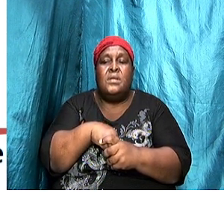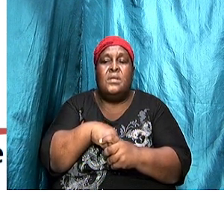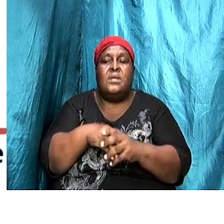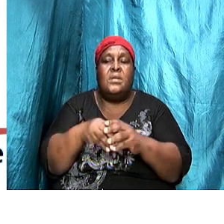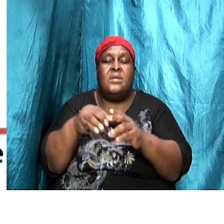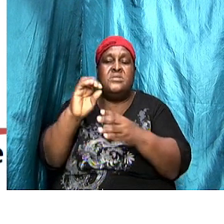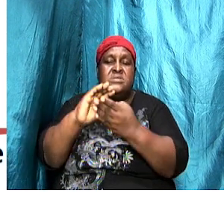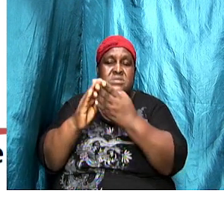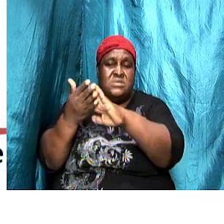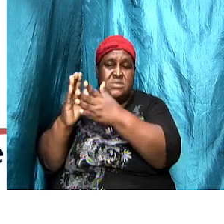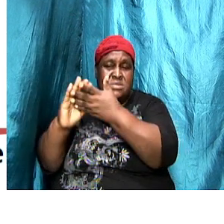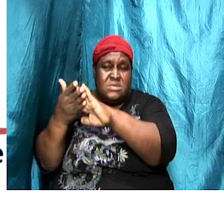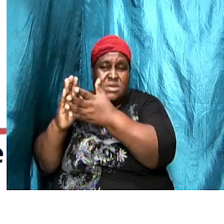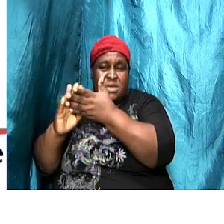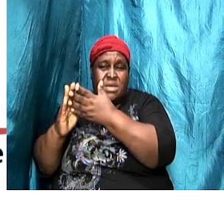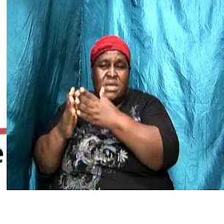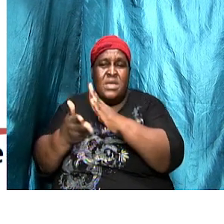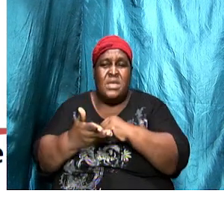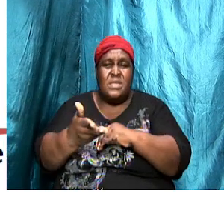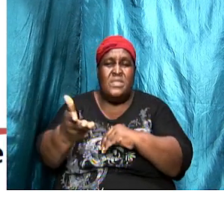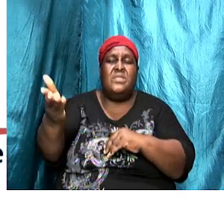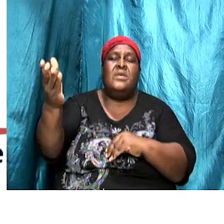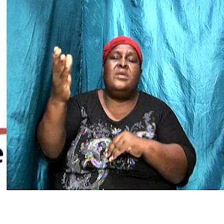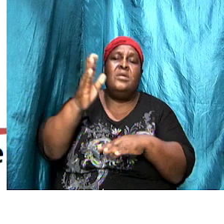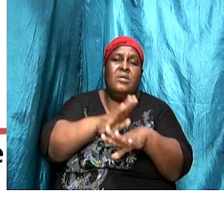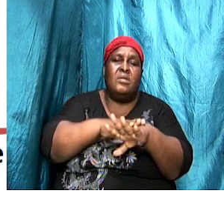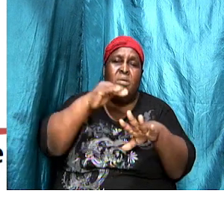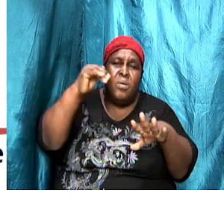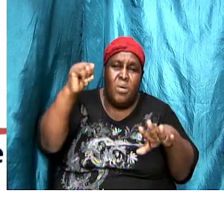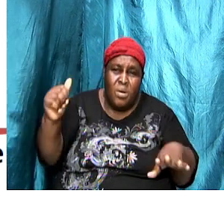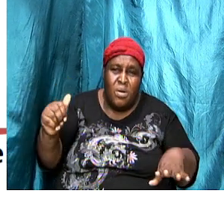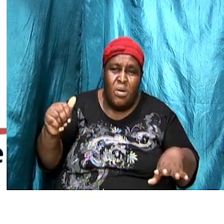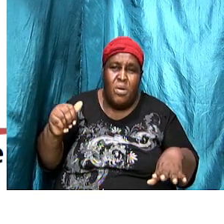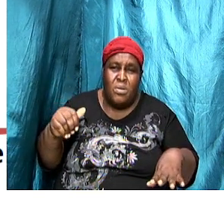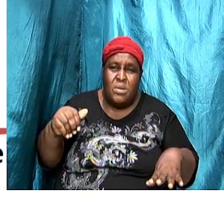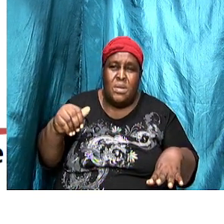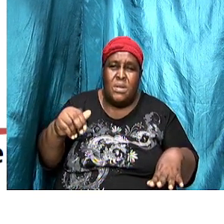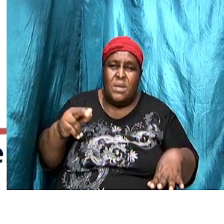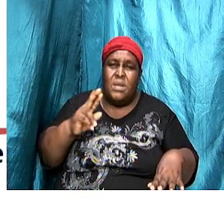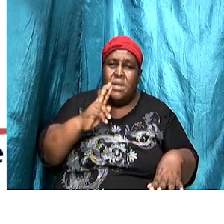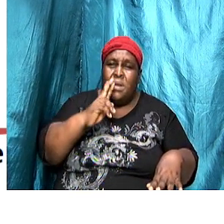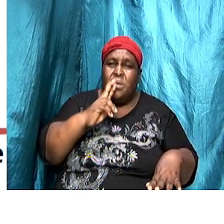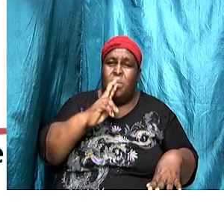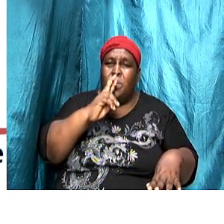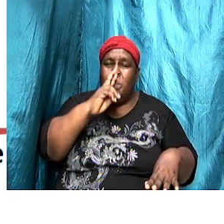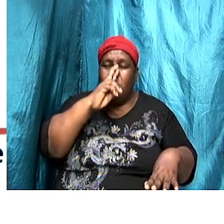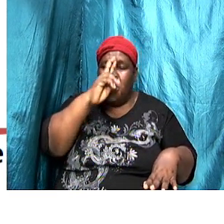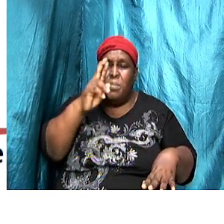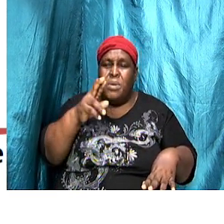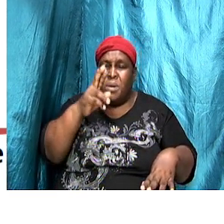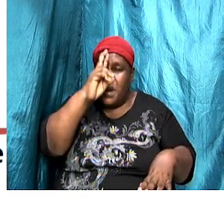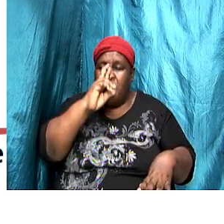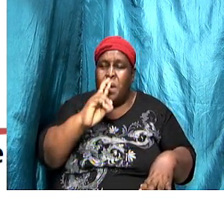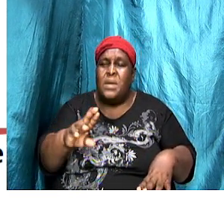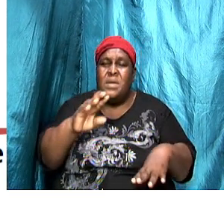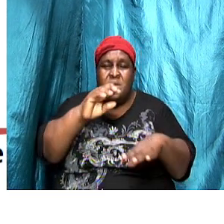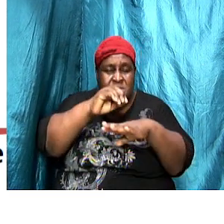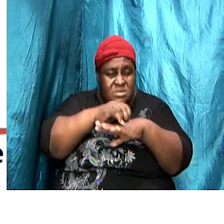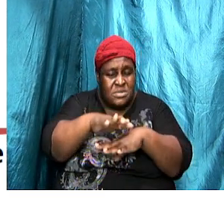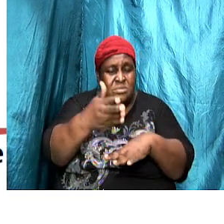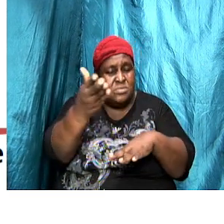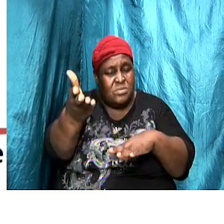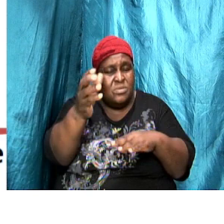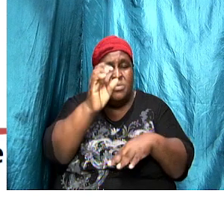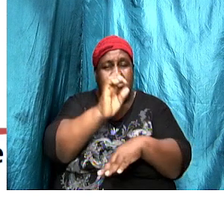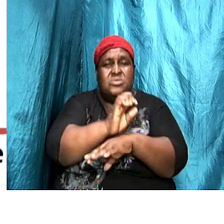cities that they're called postal districts in the Roman province of Asia, they were sent to those churches. When those